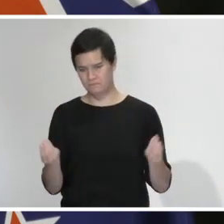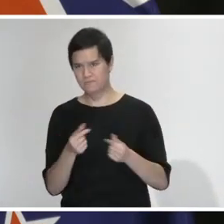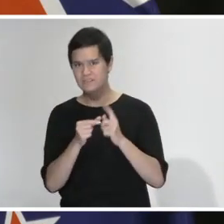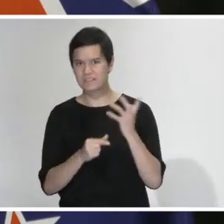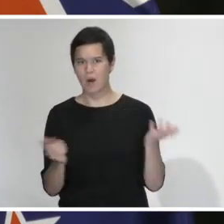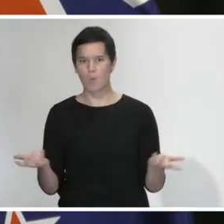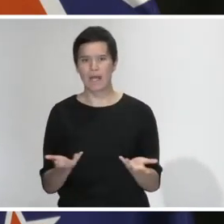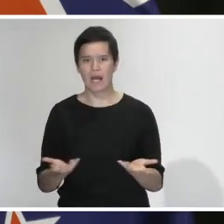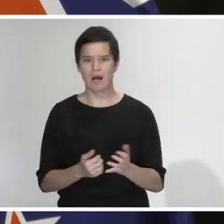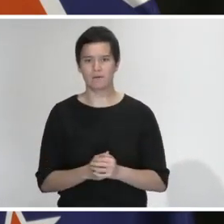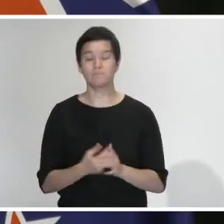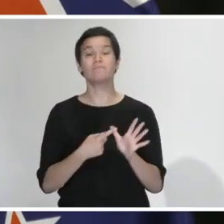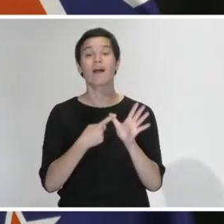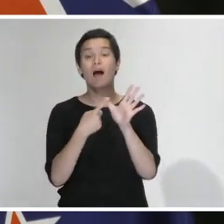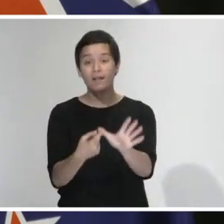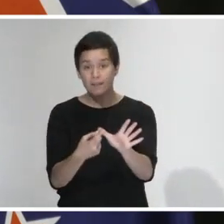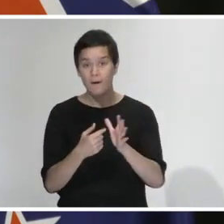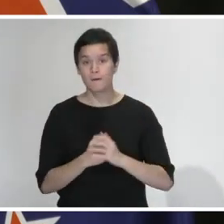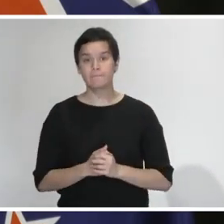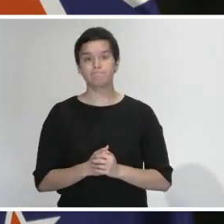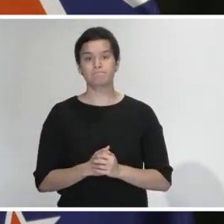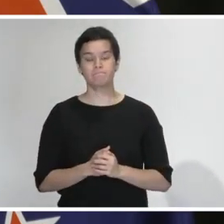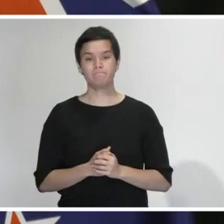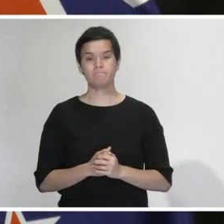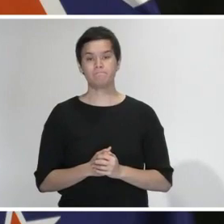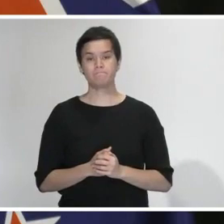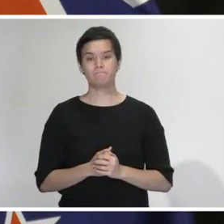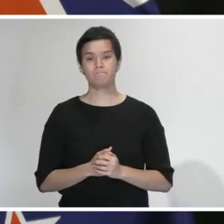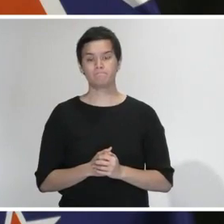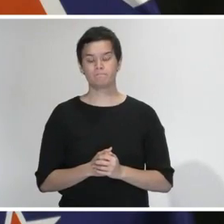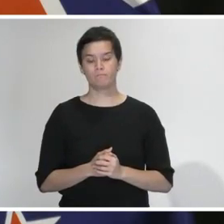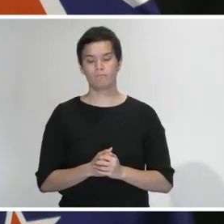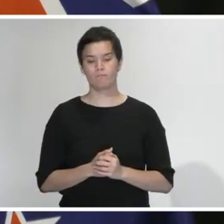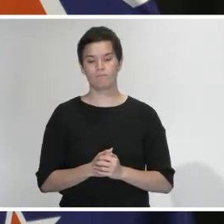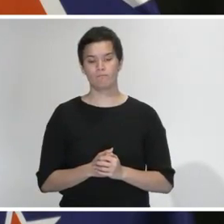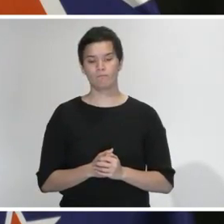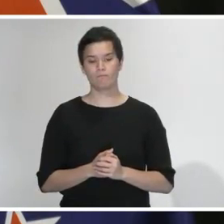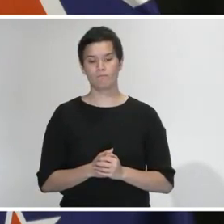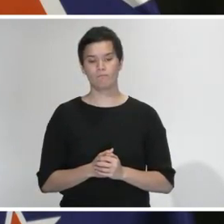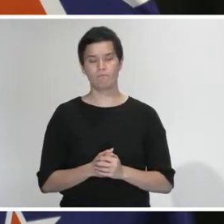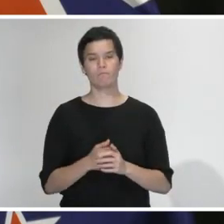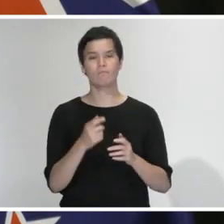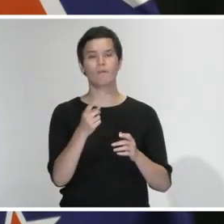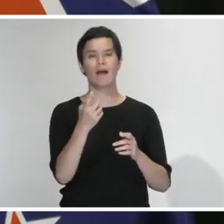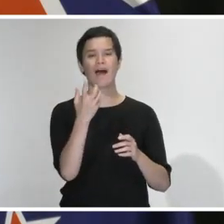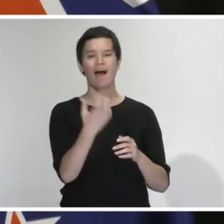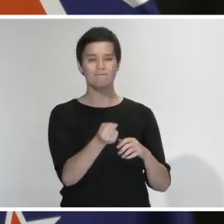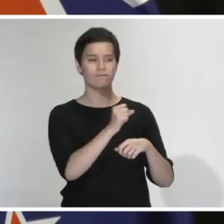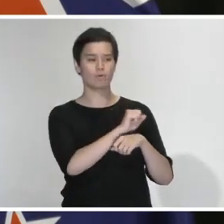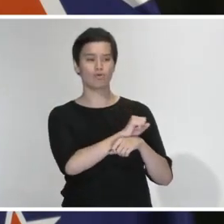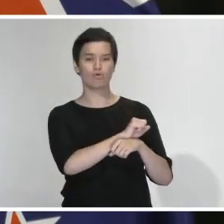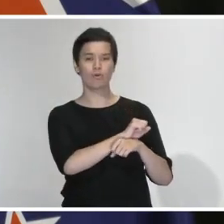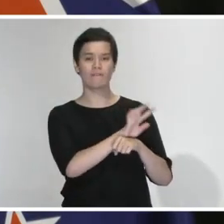And so what I can share with you at the moment, this is we are going to, in the same way that you've seen the Unite COVID-19, we'll be using